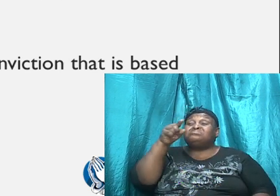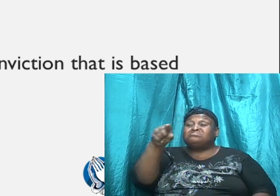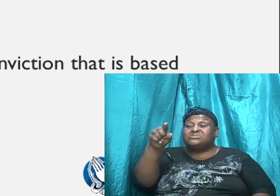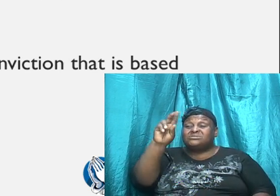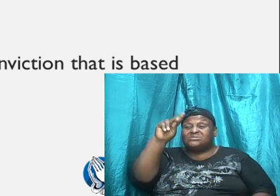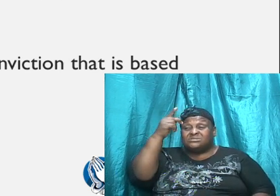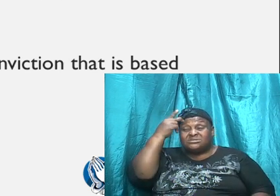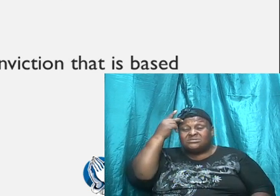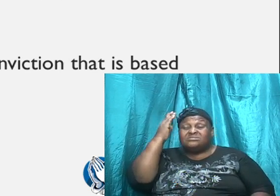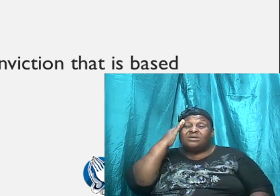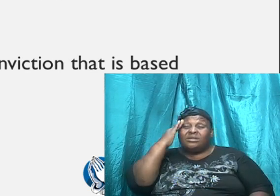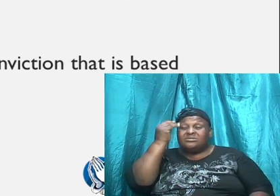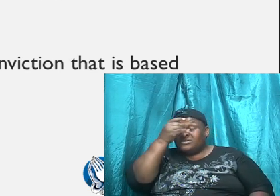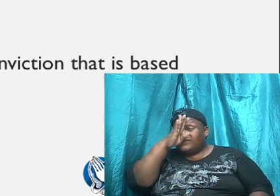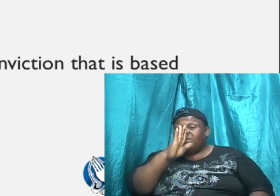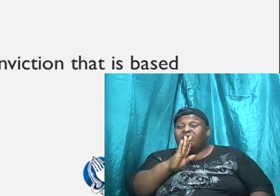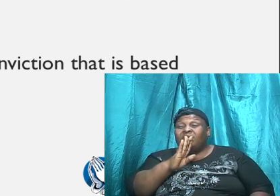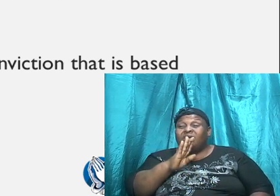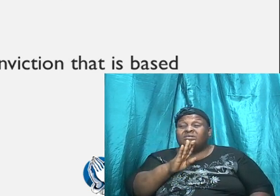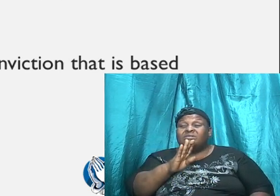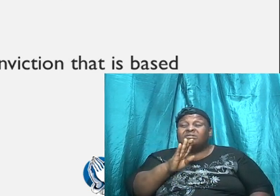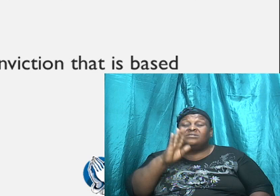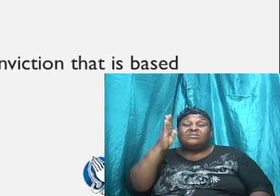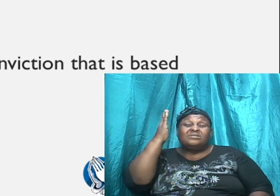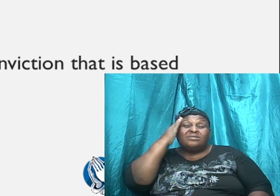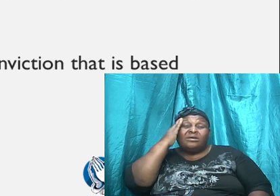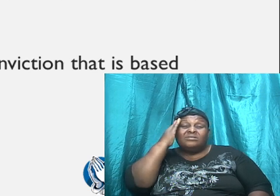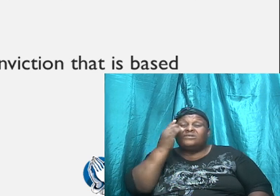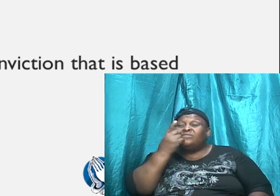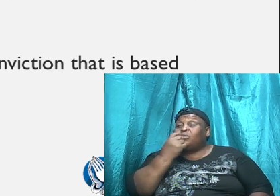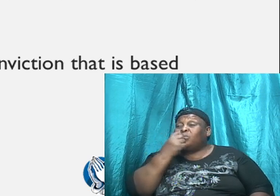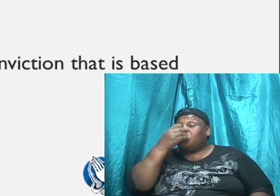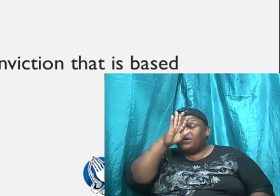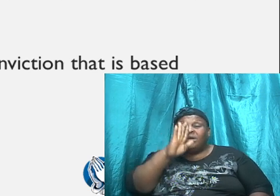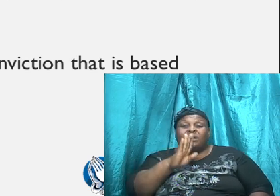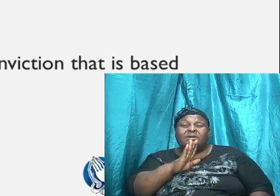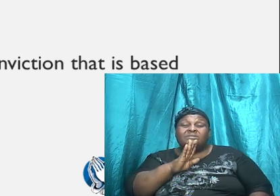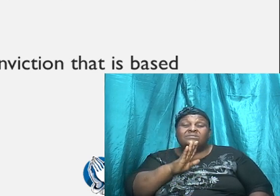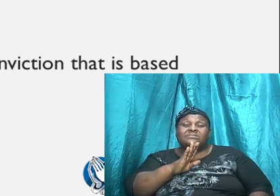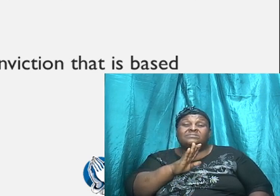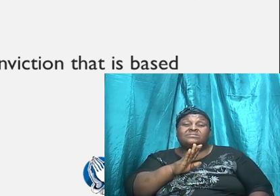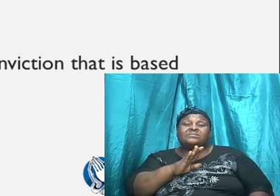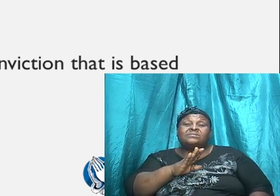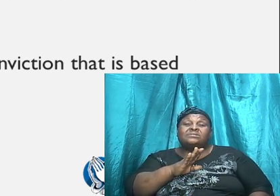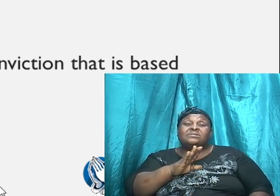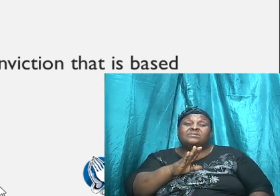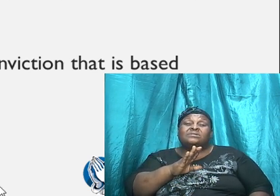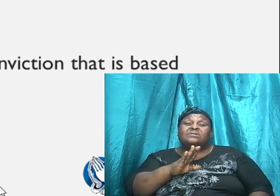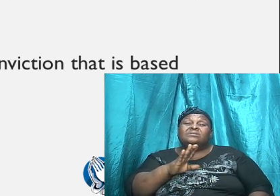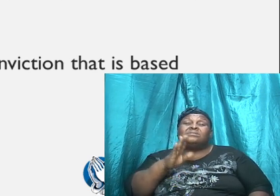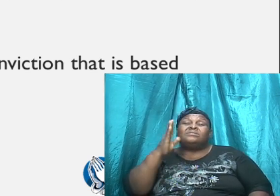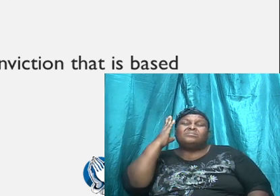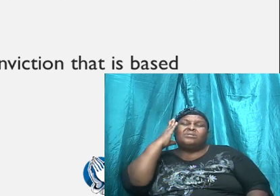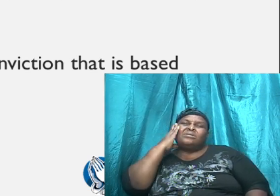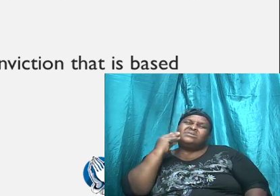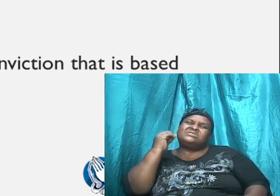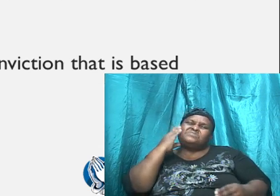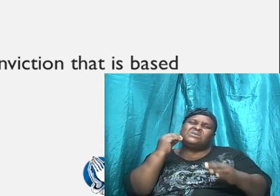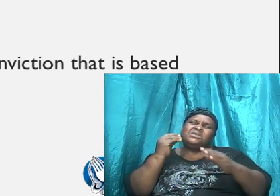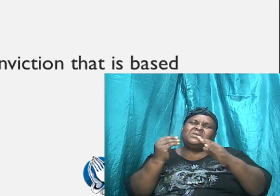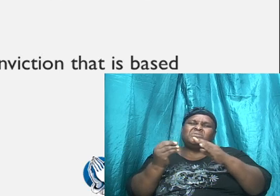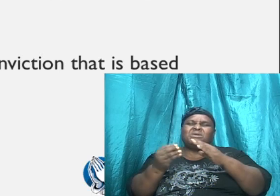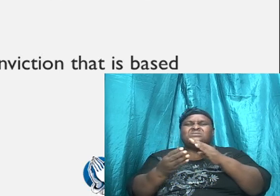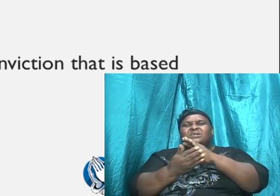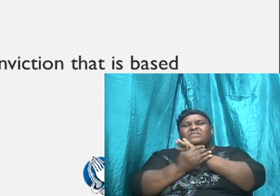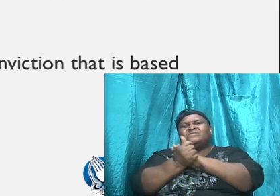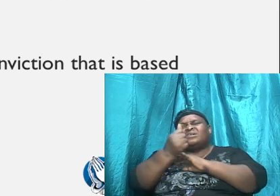of God, based on his knowledge of who God is, based on his experience in the love